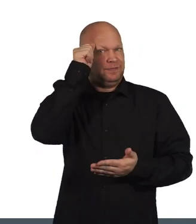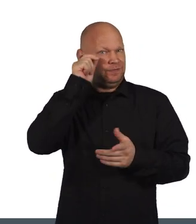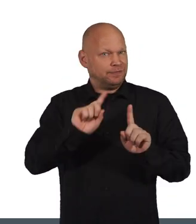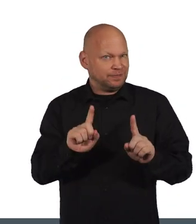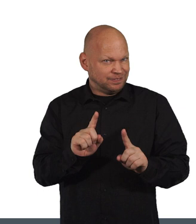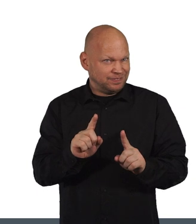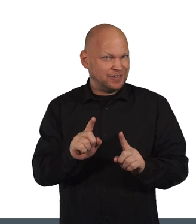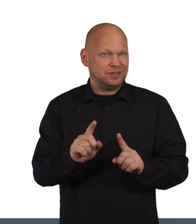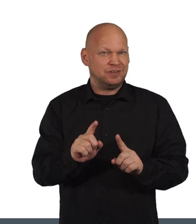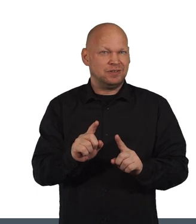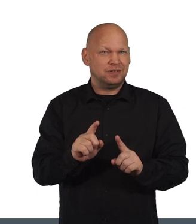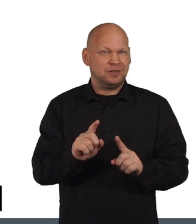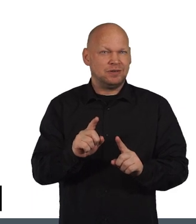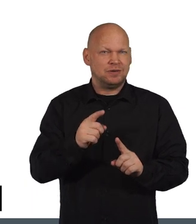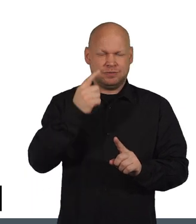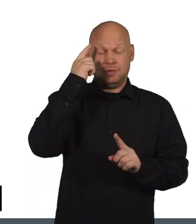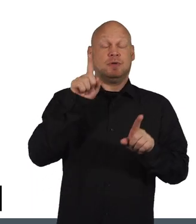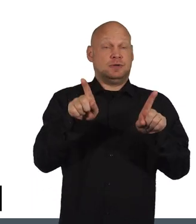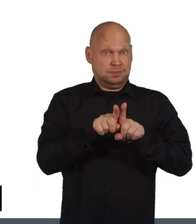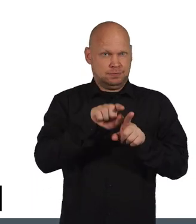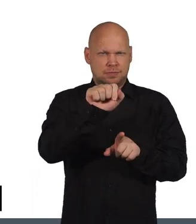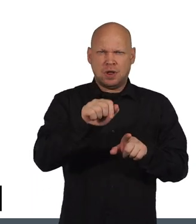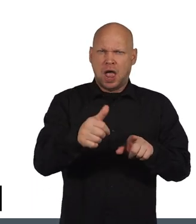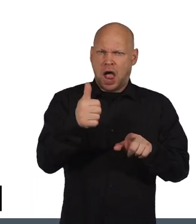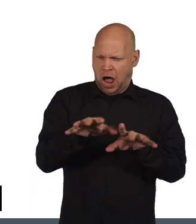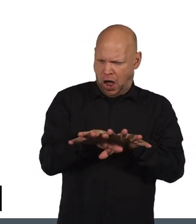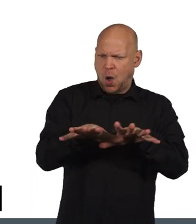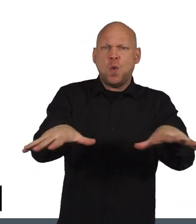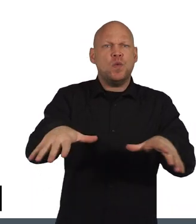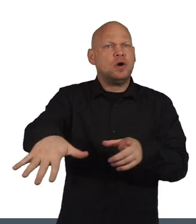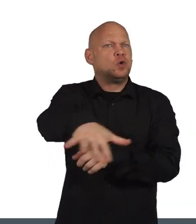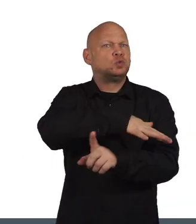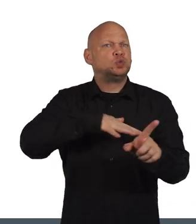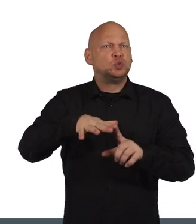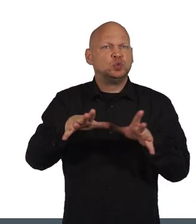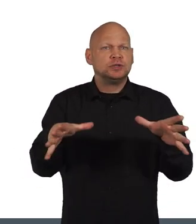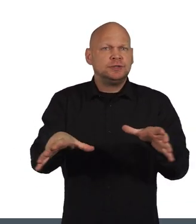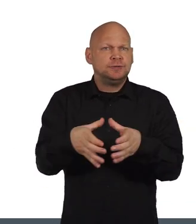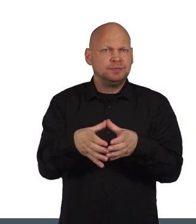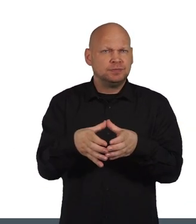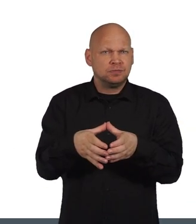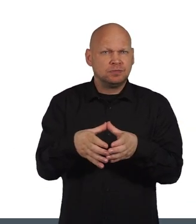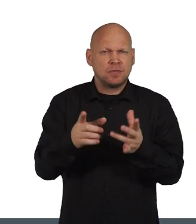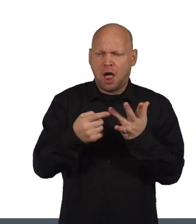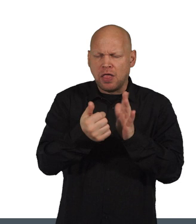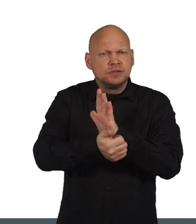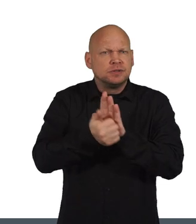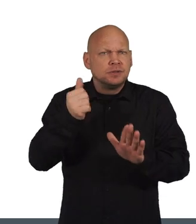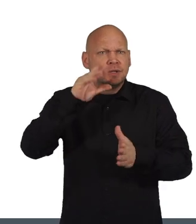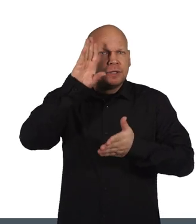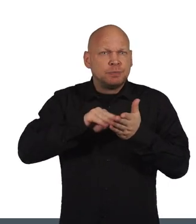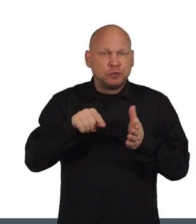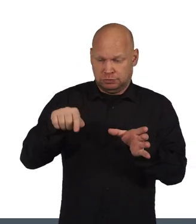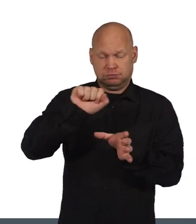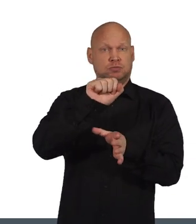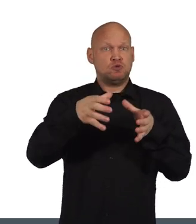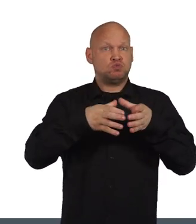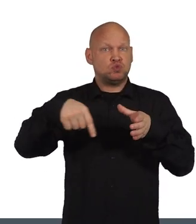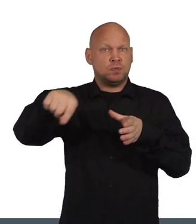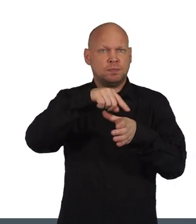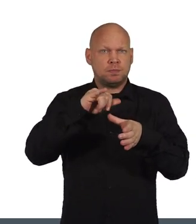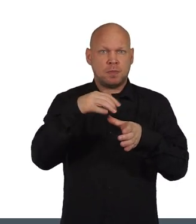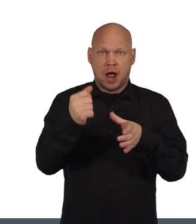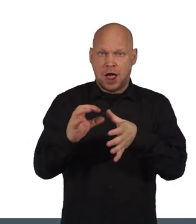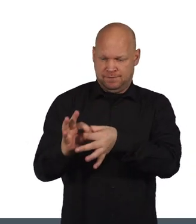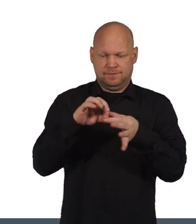service. Think about your reach into your community and what other skills and experience your group